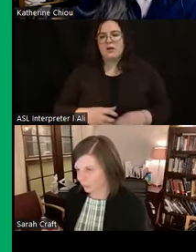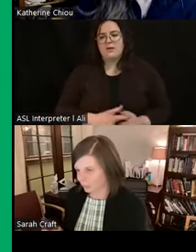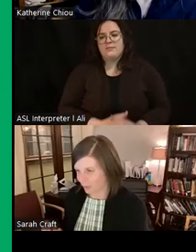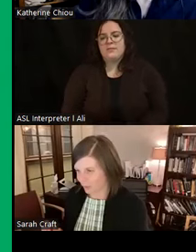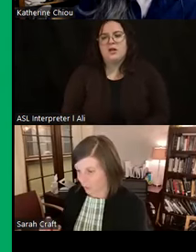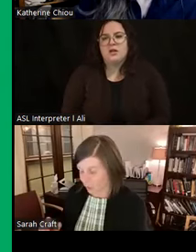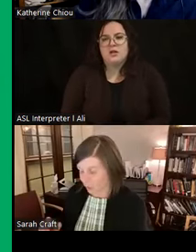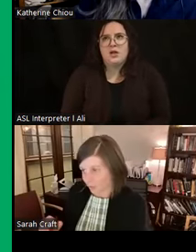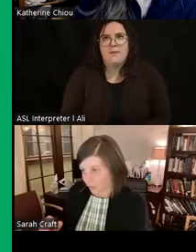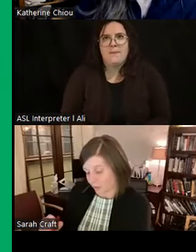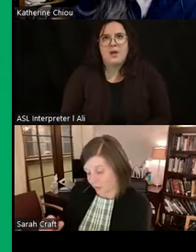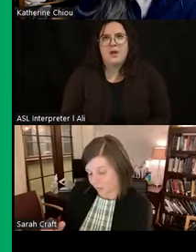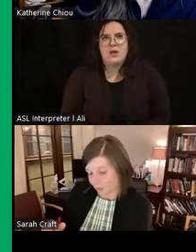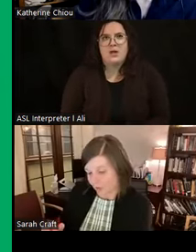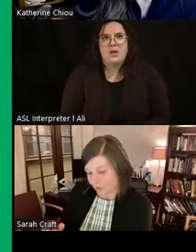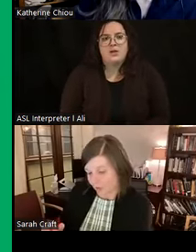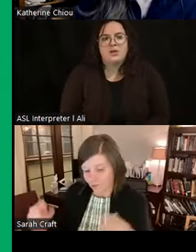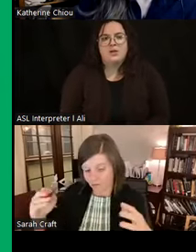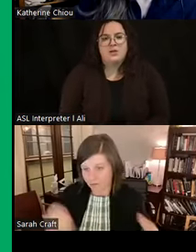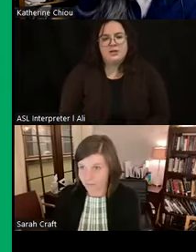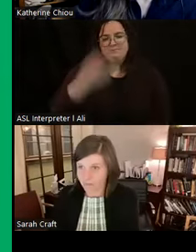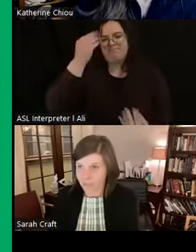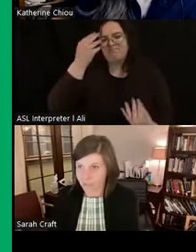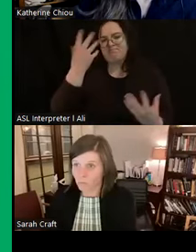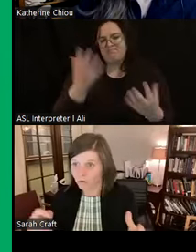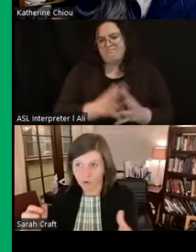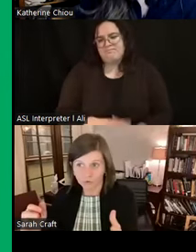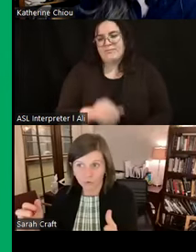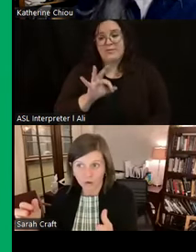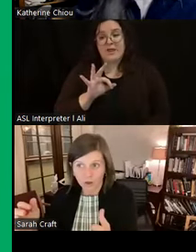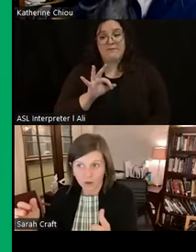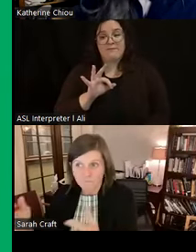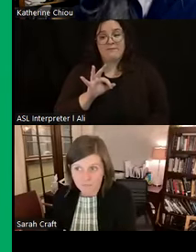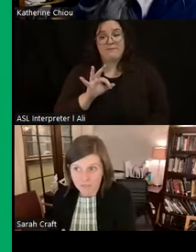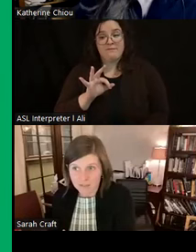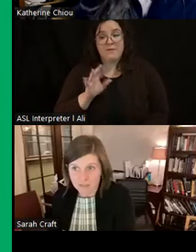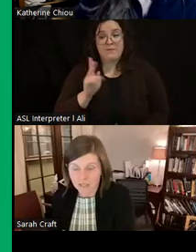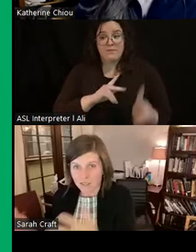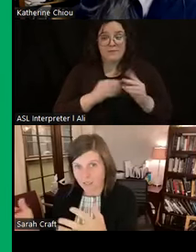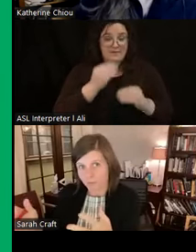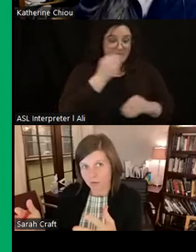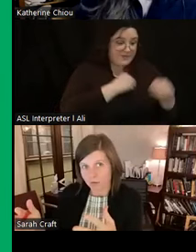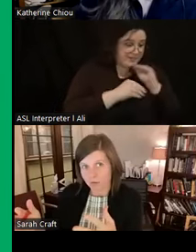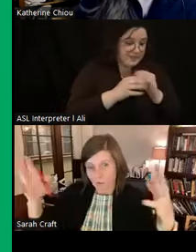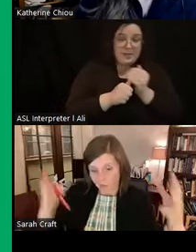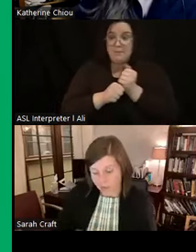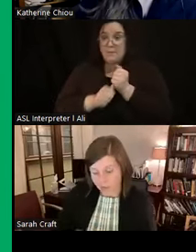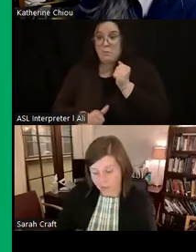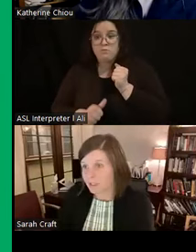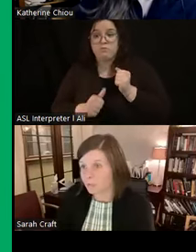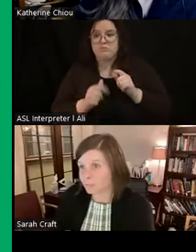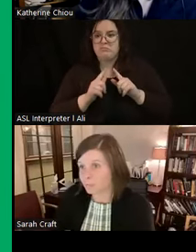about, you know, if they are defecating, where they're also feasting, if they're